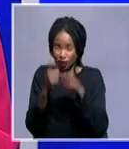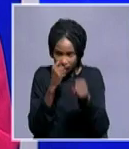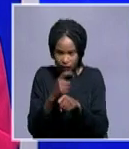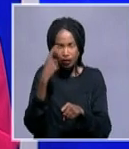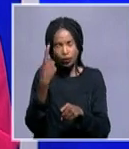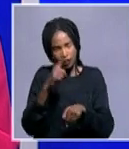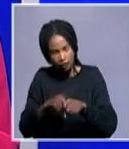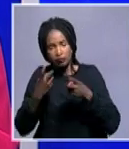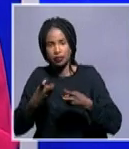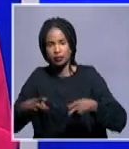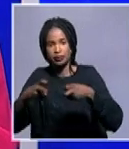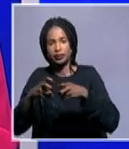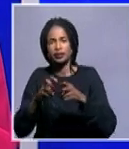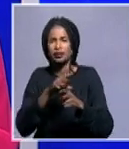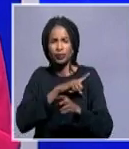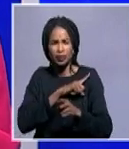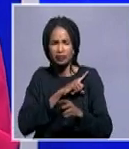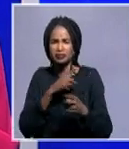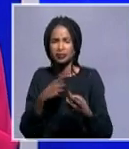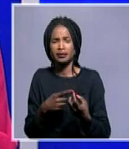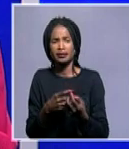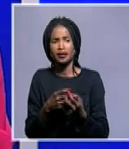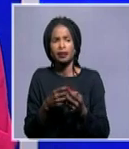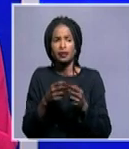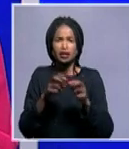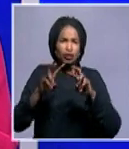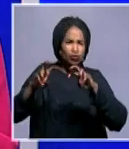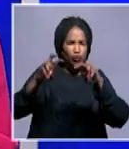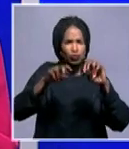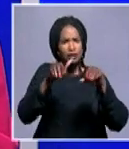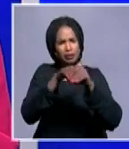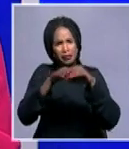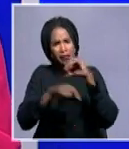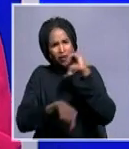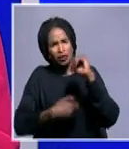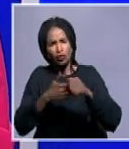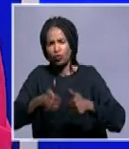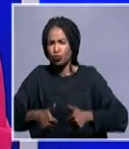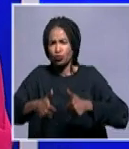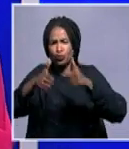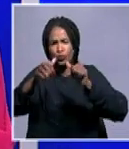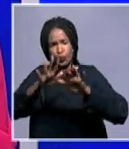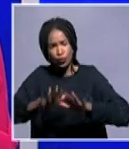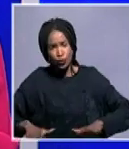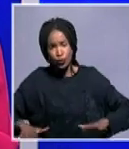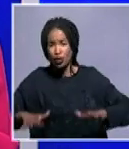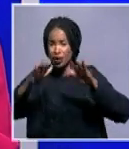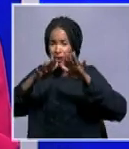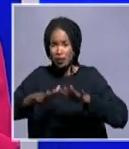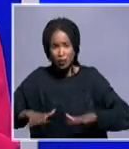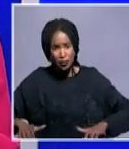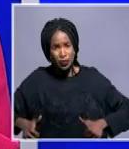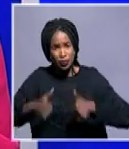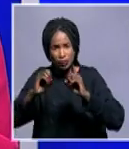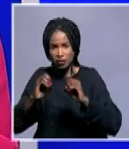it's a mechanism that makes sure that there is peace and security in the region because without peace you cannot talk about